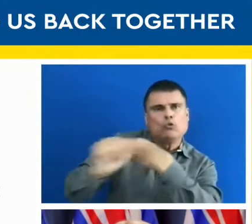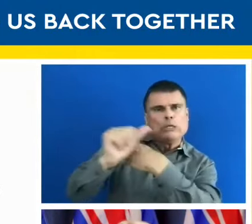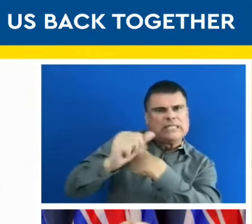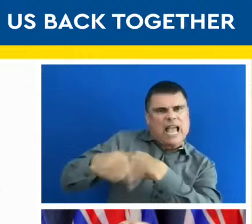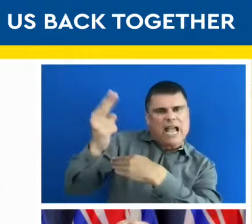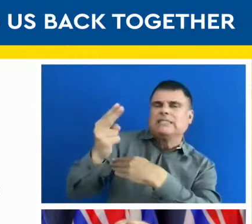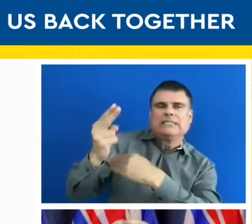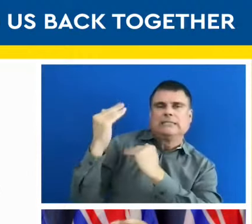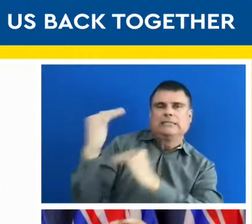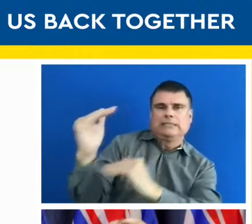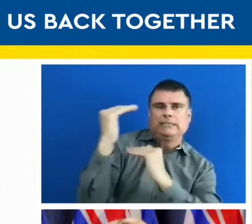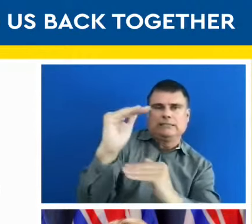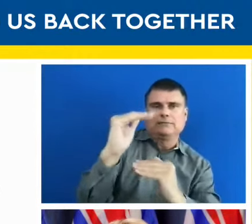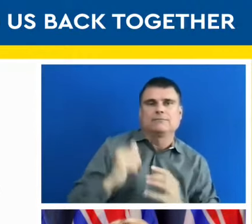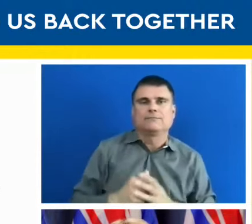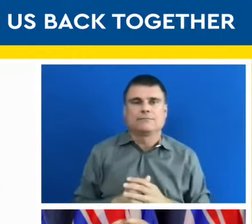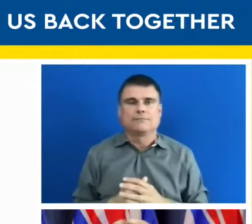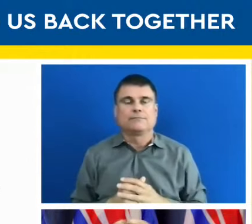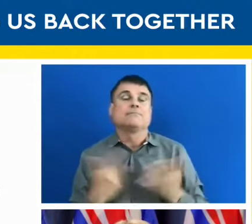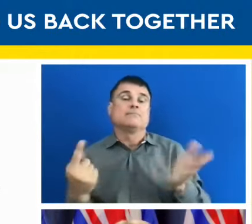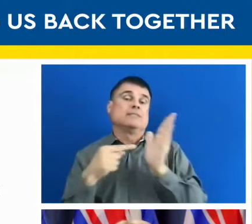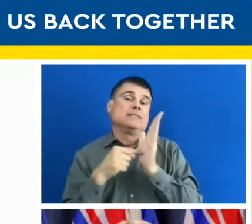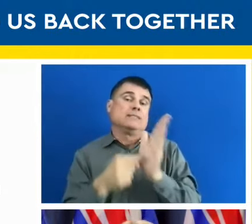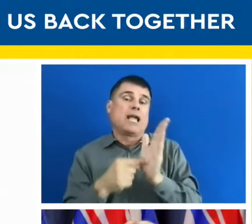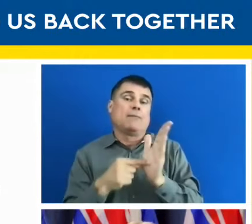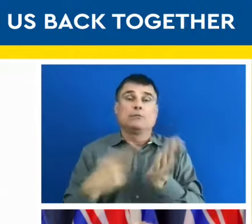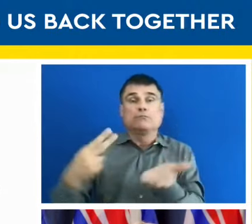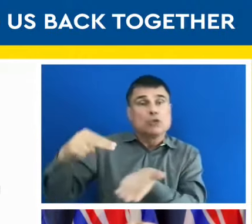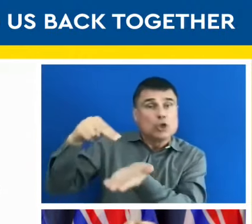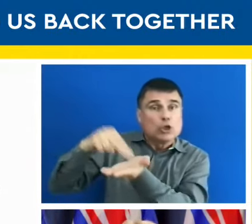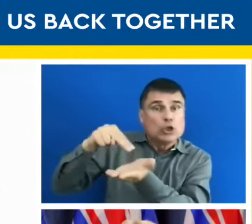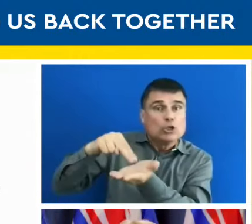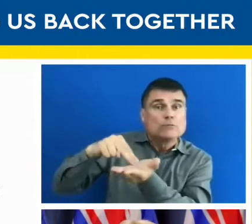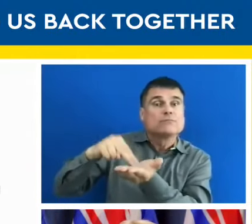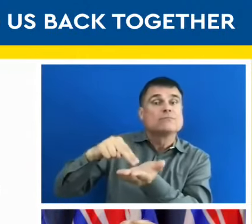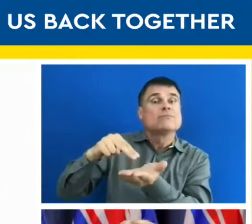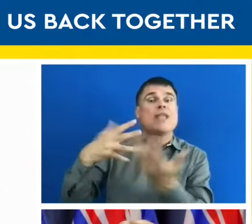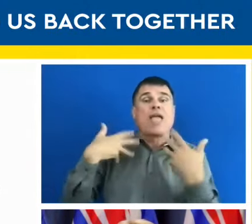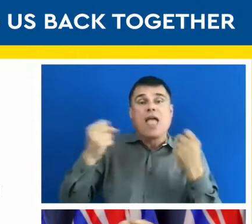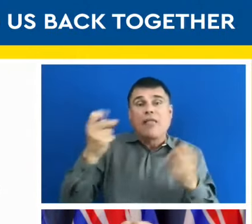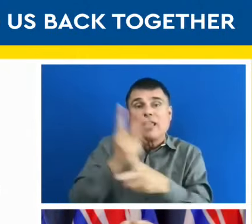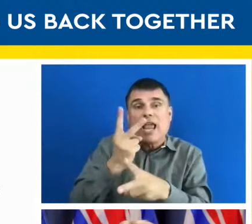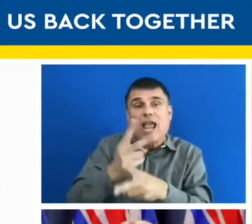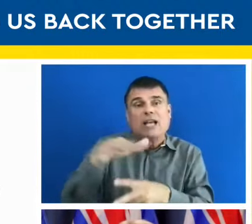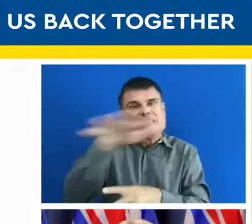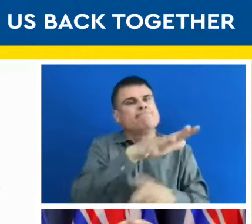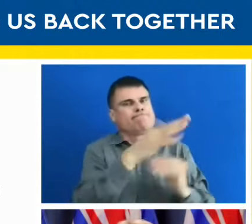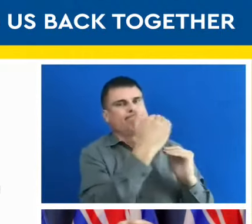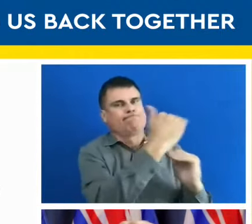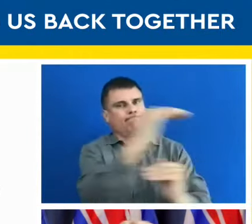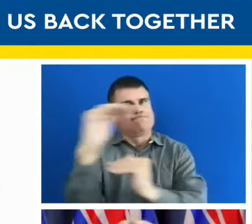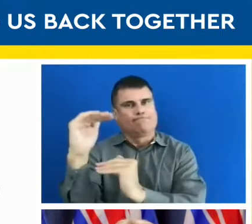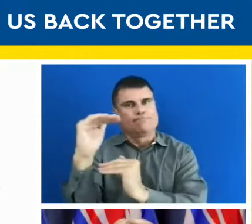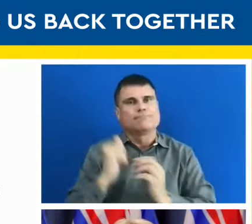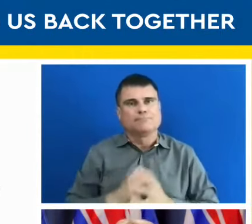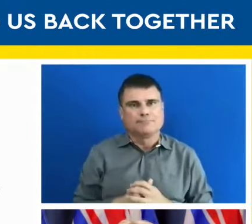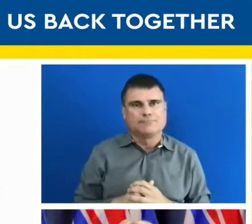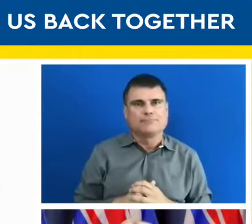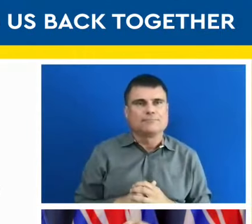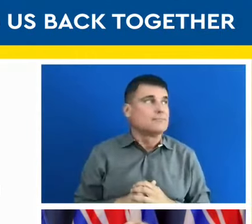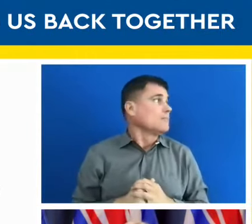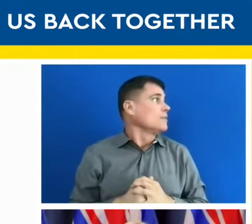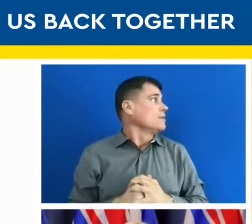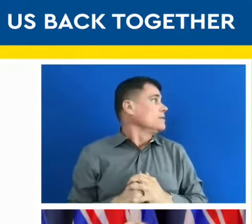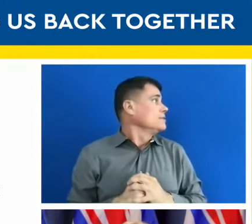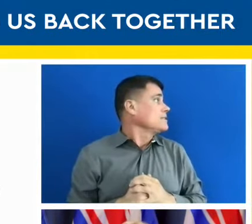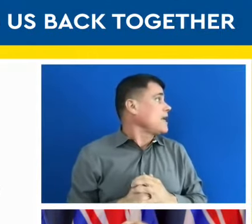Healthcare is a classic example and some of the accommodations or the common accommodations on farms and